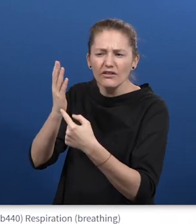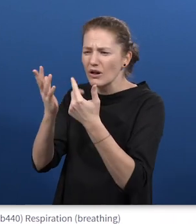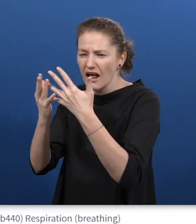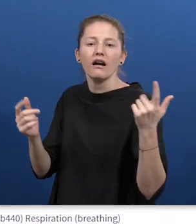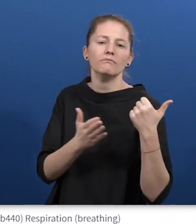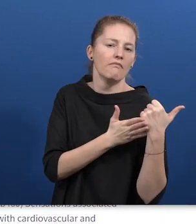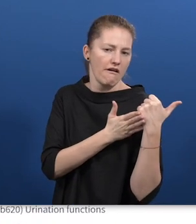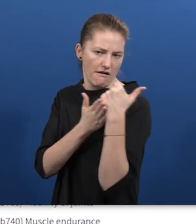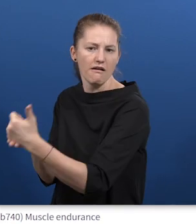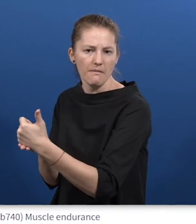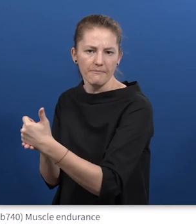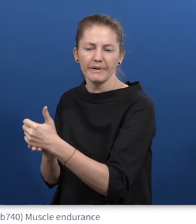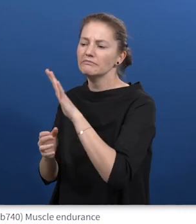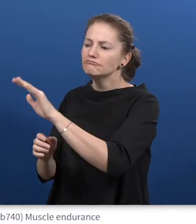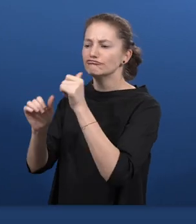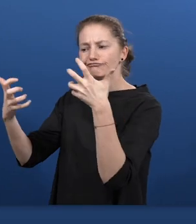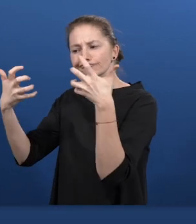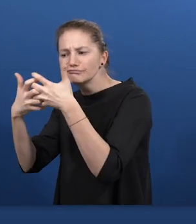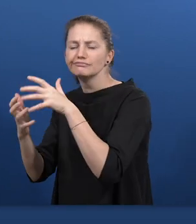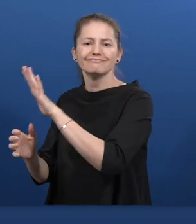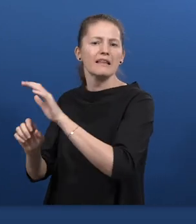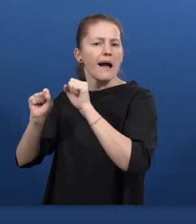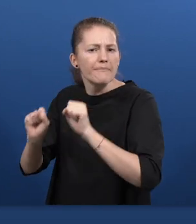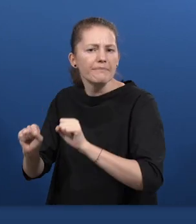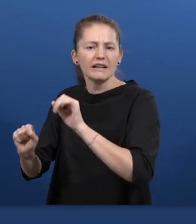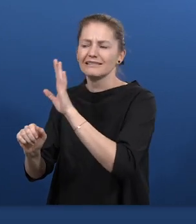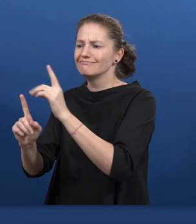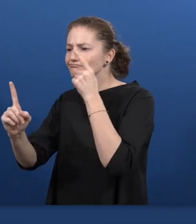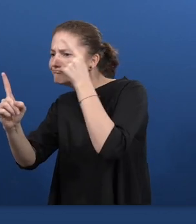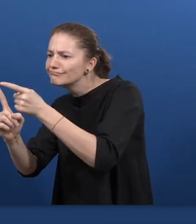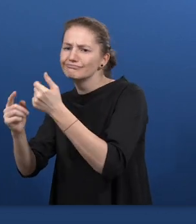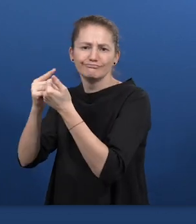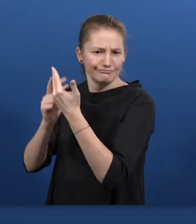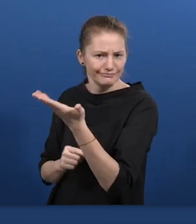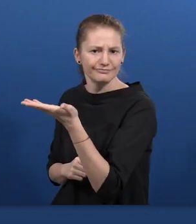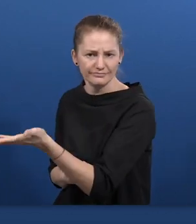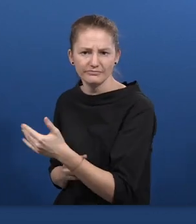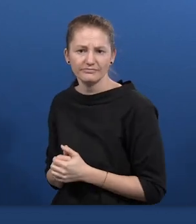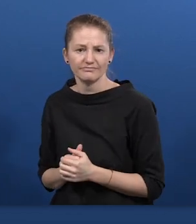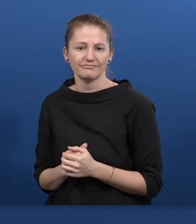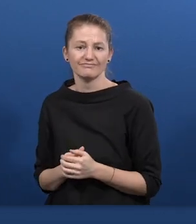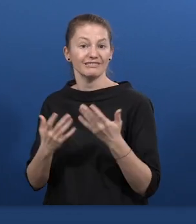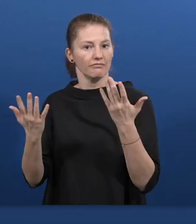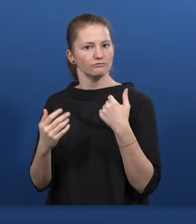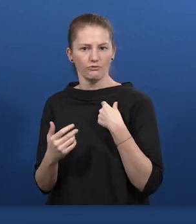Shani, CMO ADVISER. I had no idea that this world of assistive technology is so rich and full of solutions